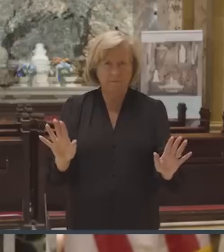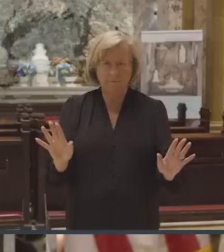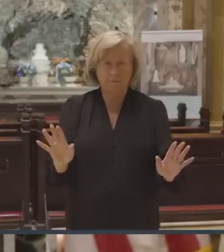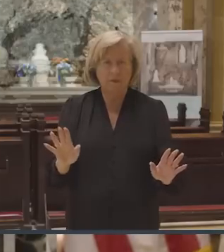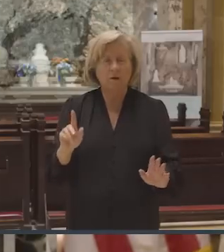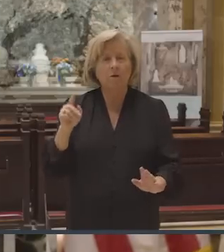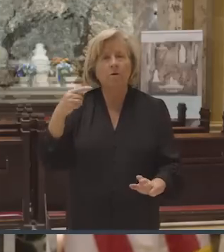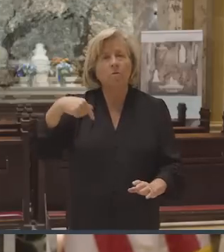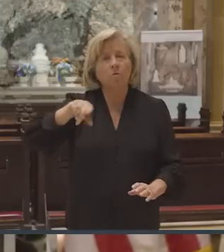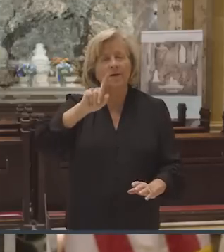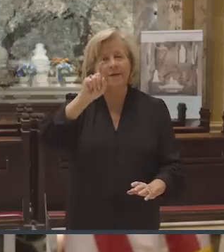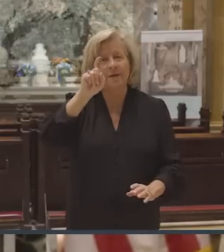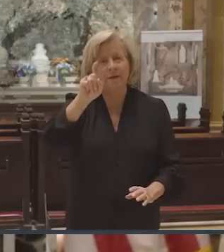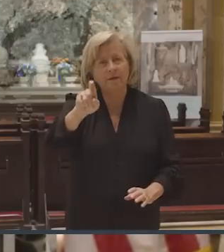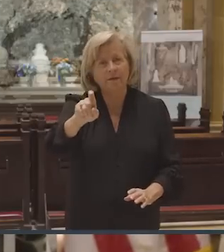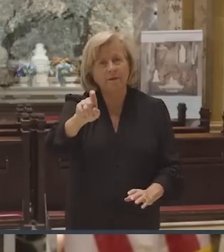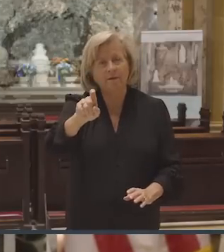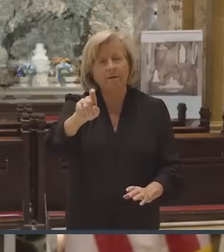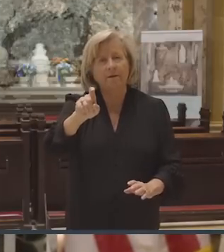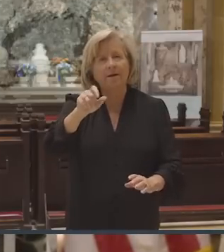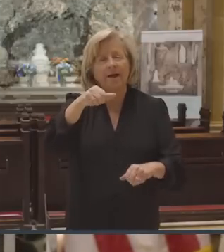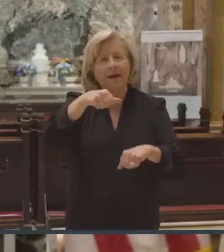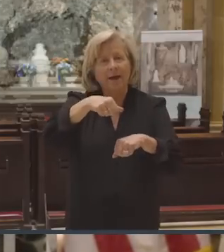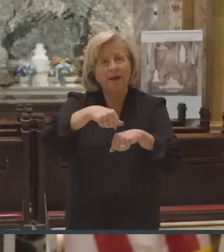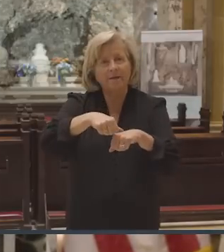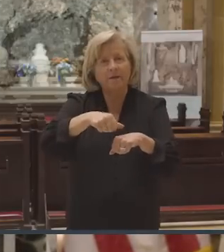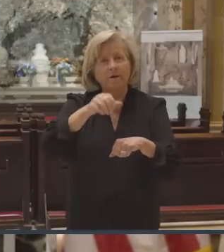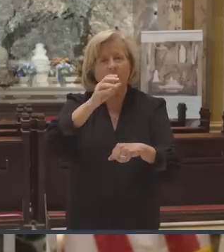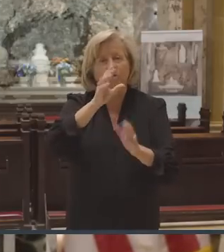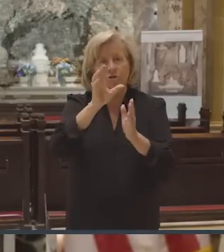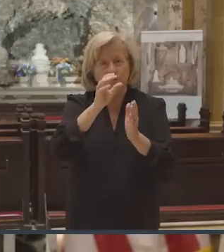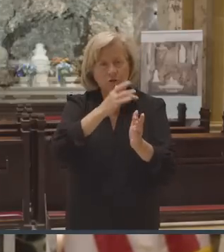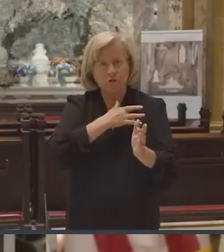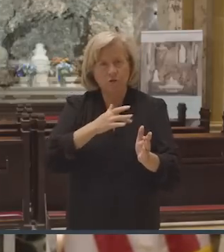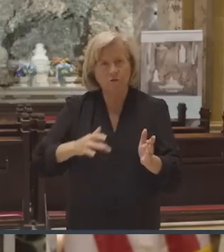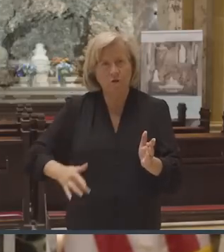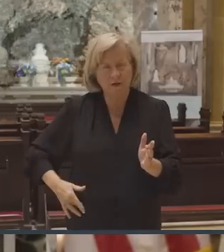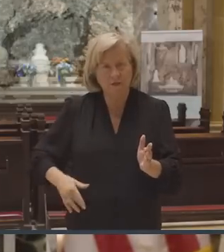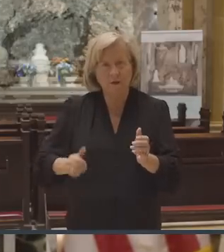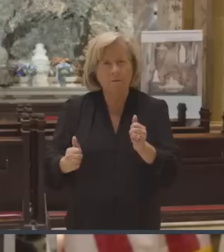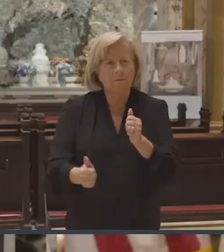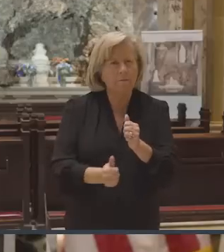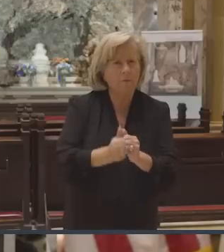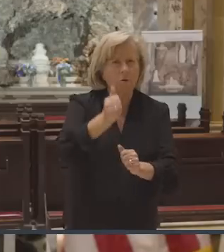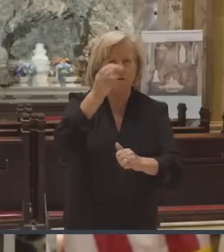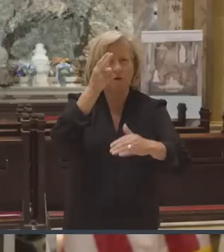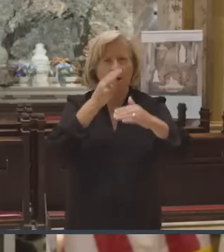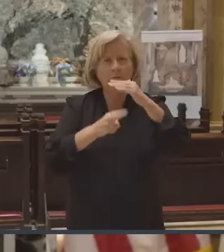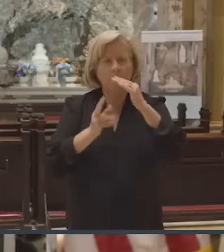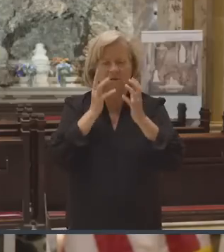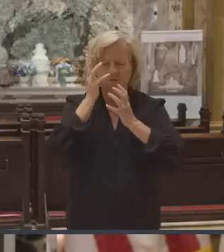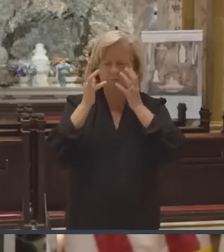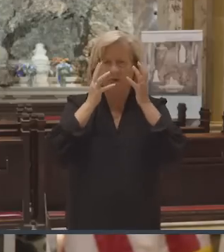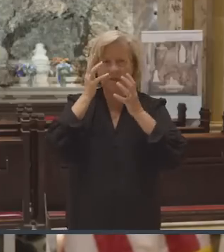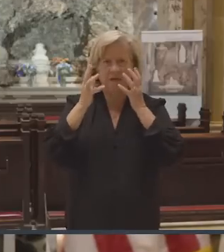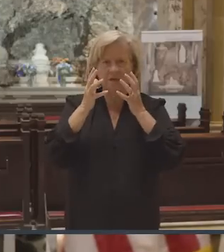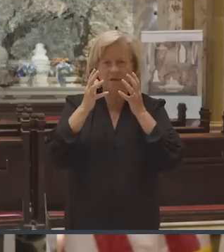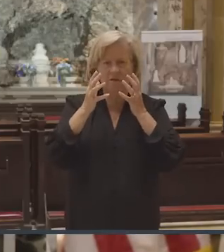We meet Him at His most humble and most humiliated, stripped,